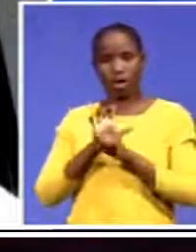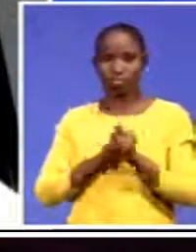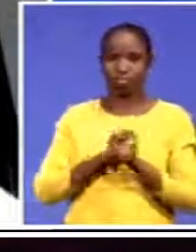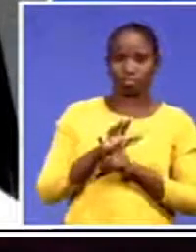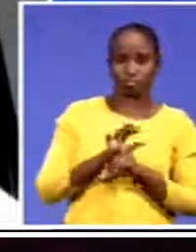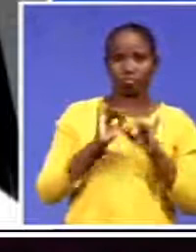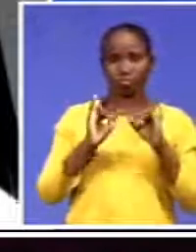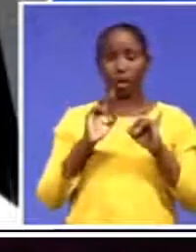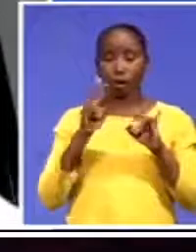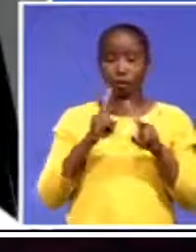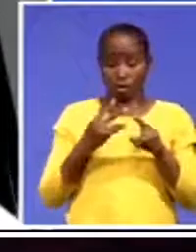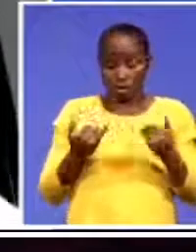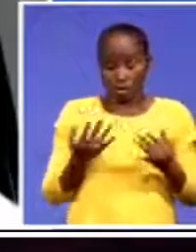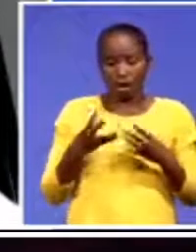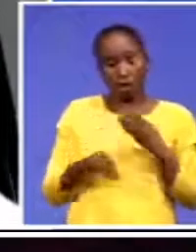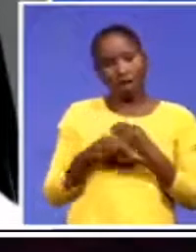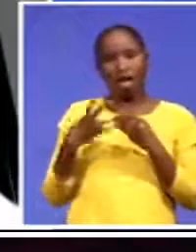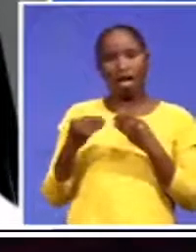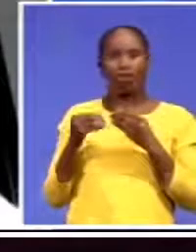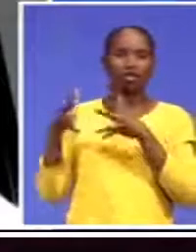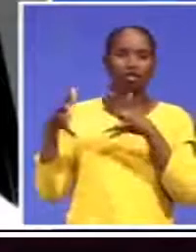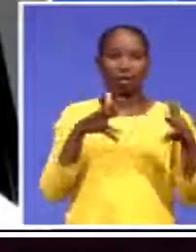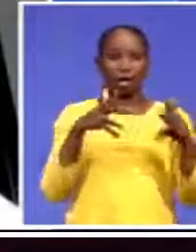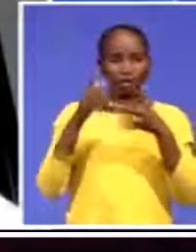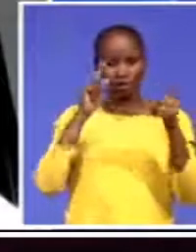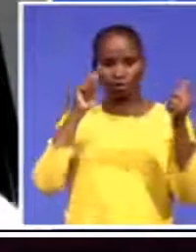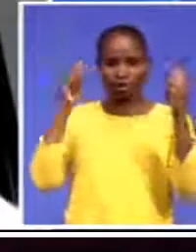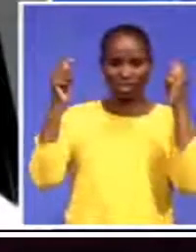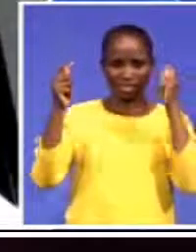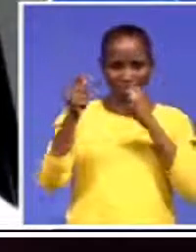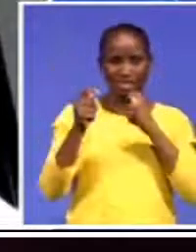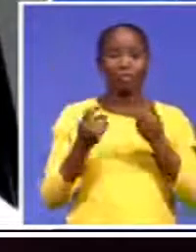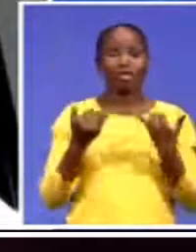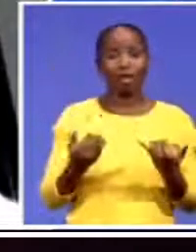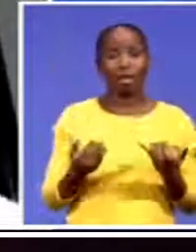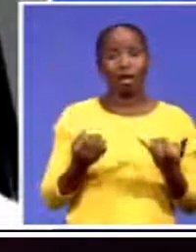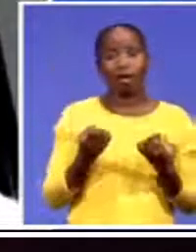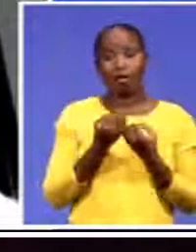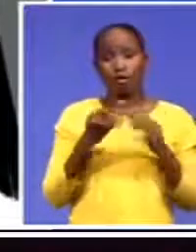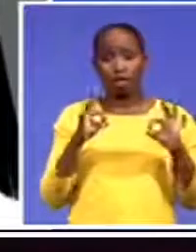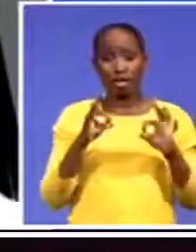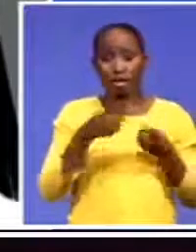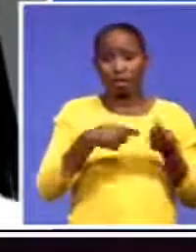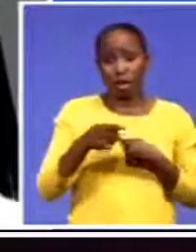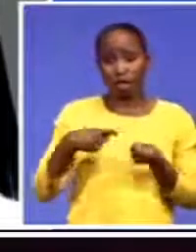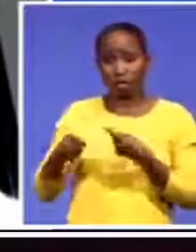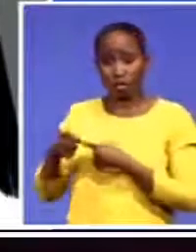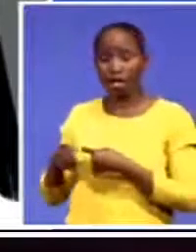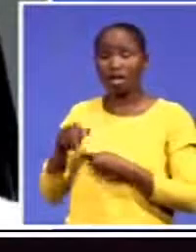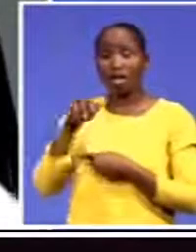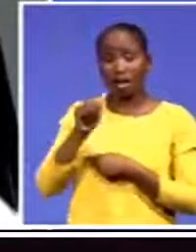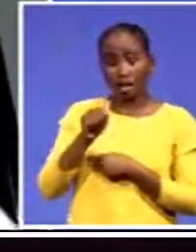has really put the African Continental Free Trade Area at the heart and centre of being described as Africa's stimulus.